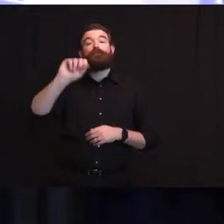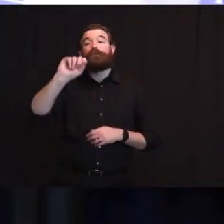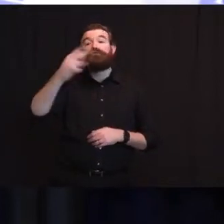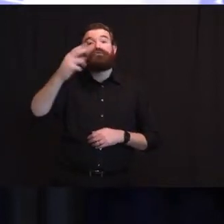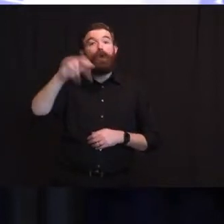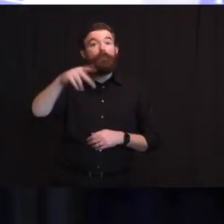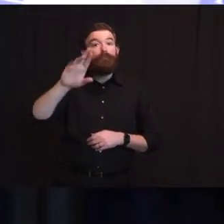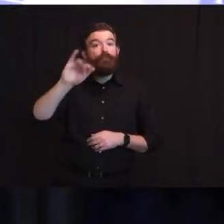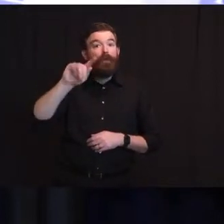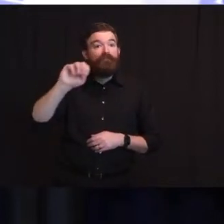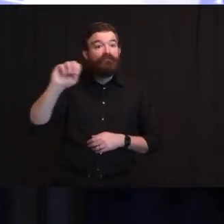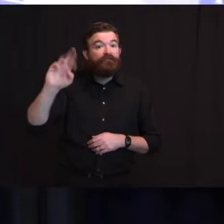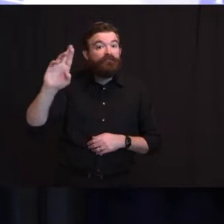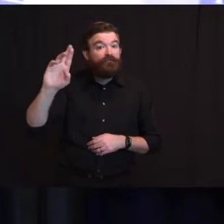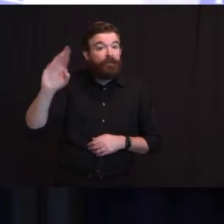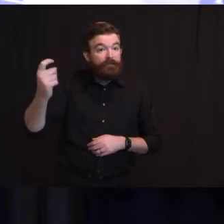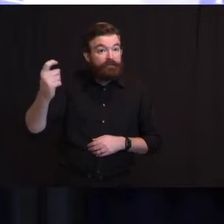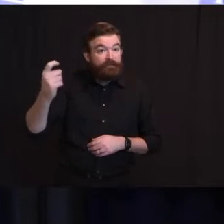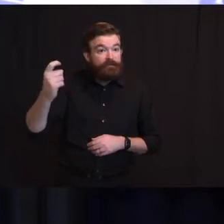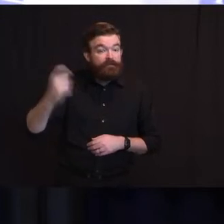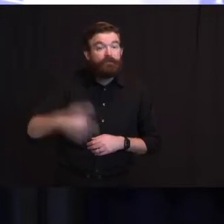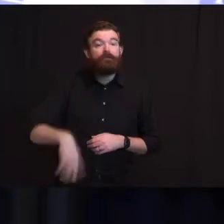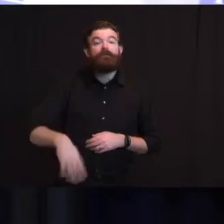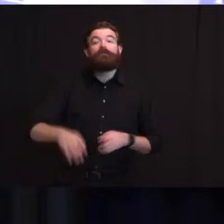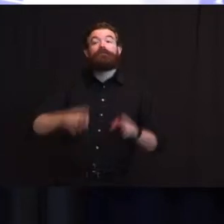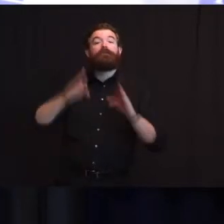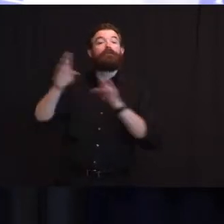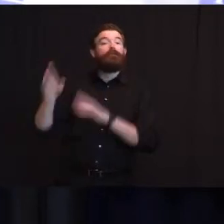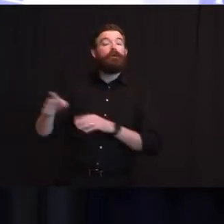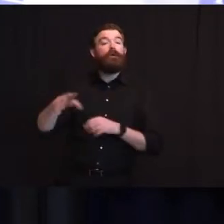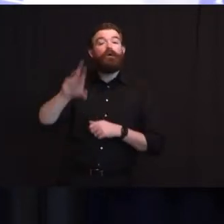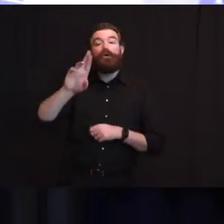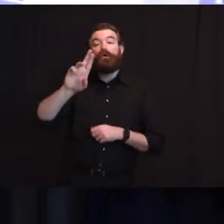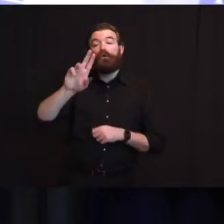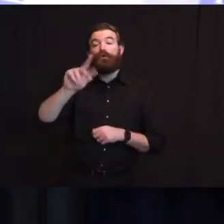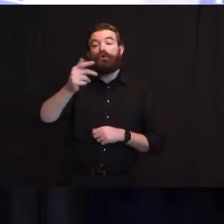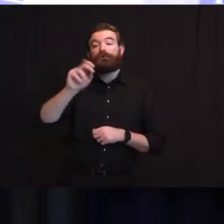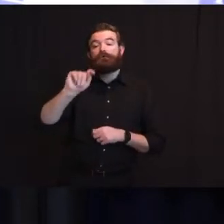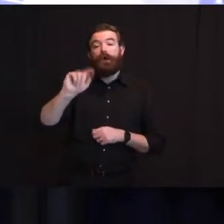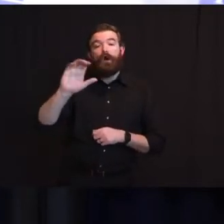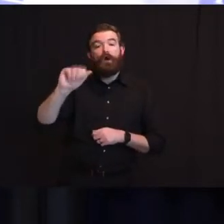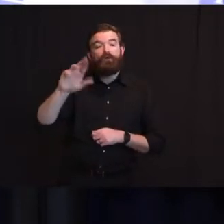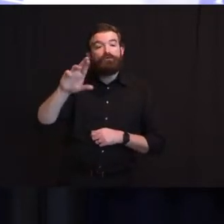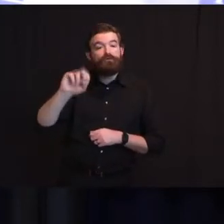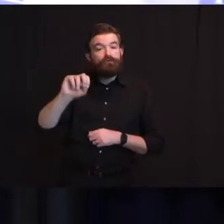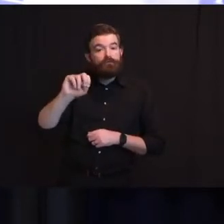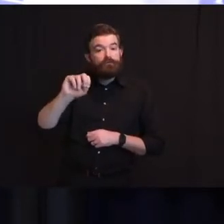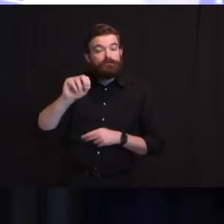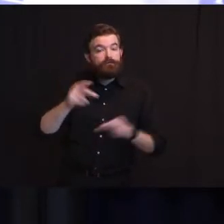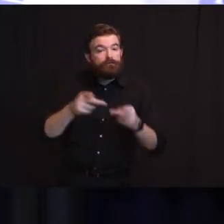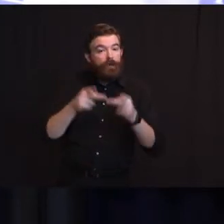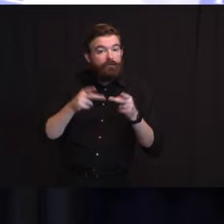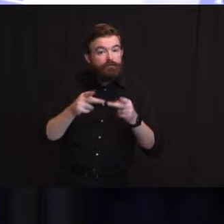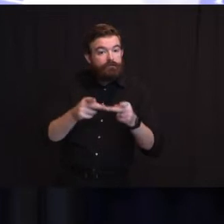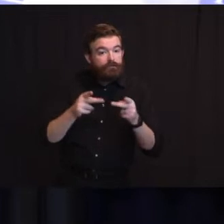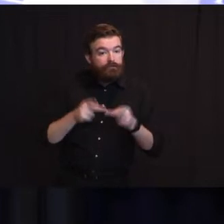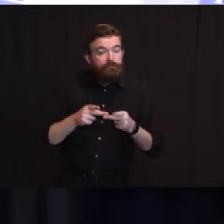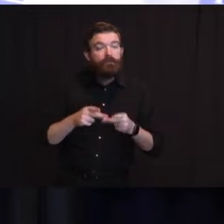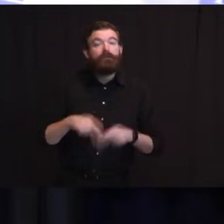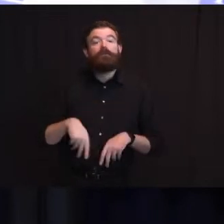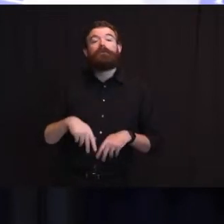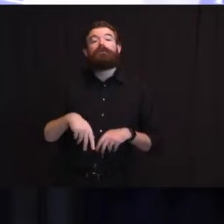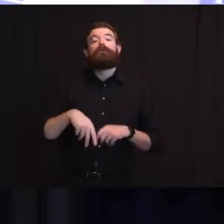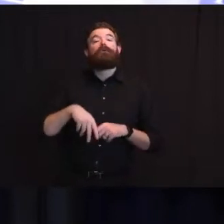and Rowan University School of Medicine that just set up Operation Saving